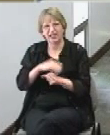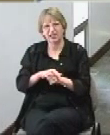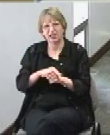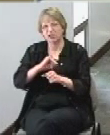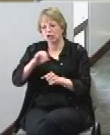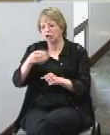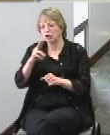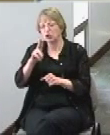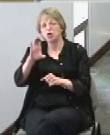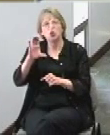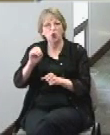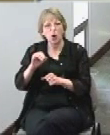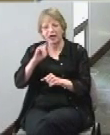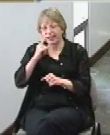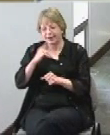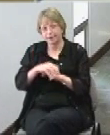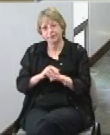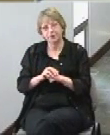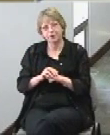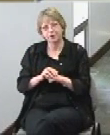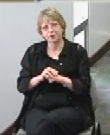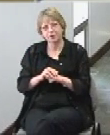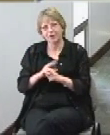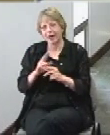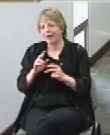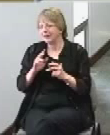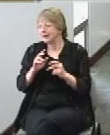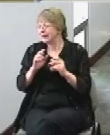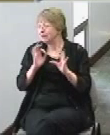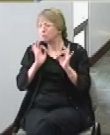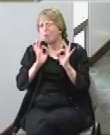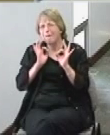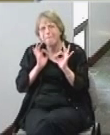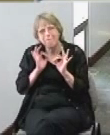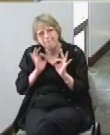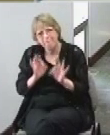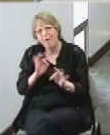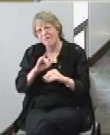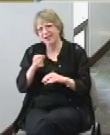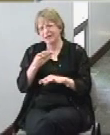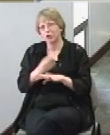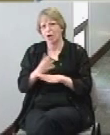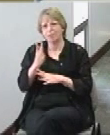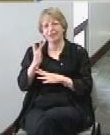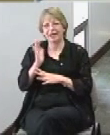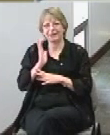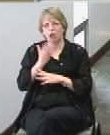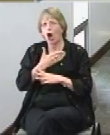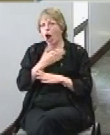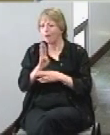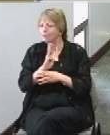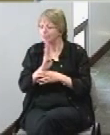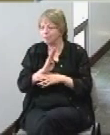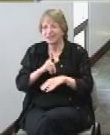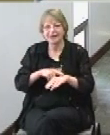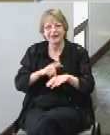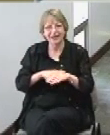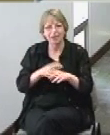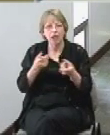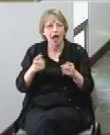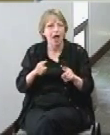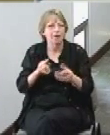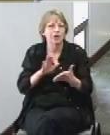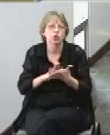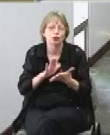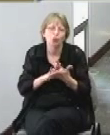it's a perfect job for them because our busiest hours are when school is